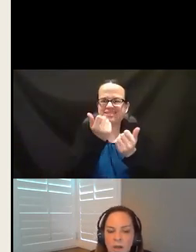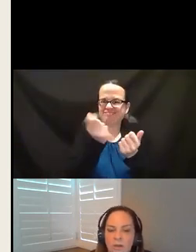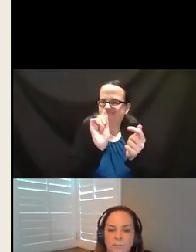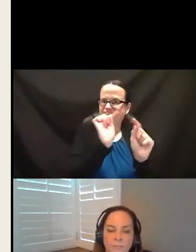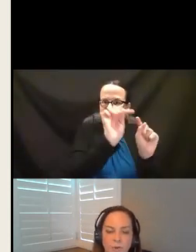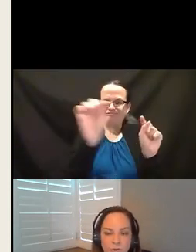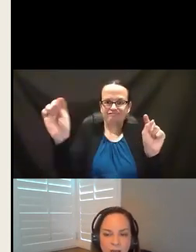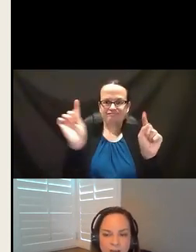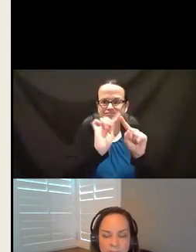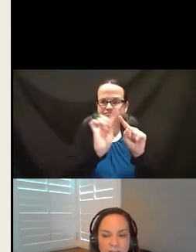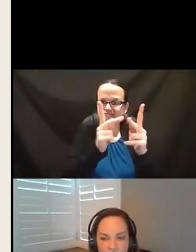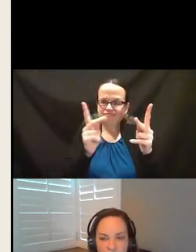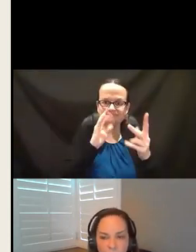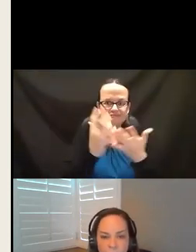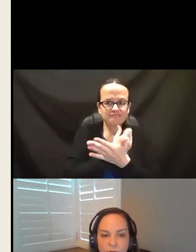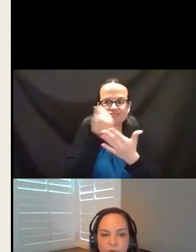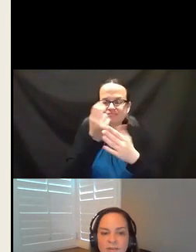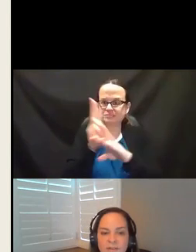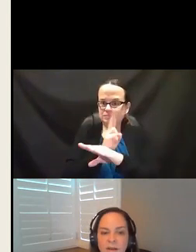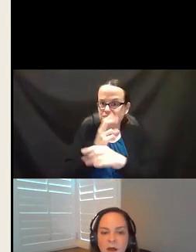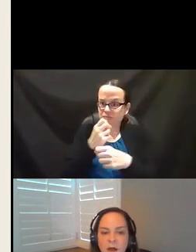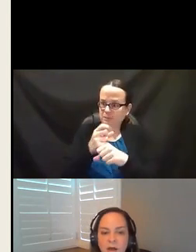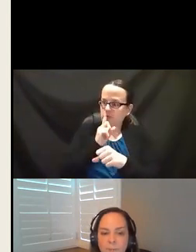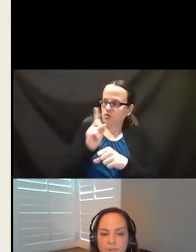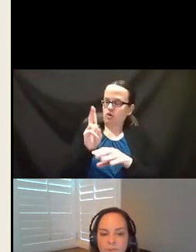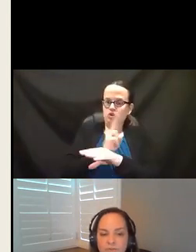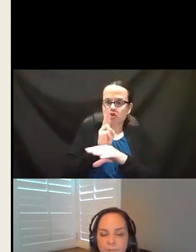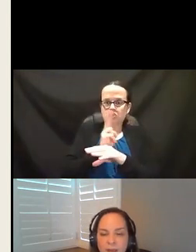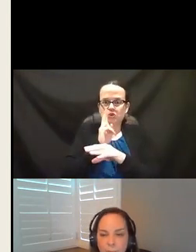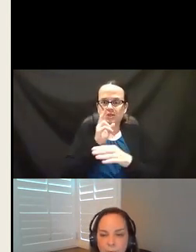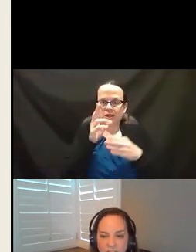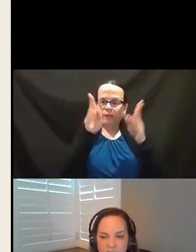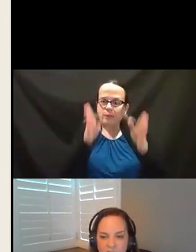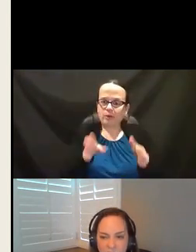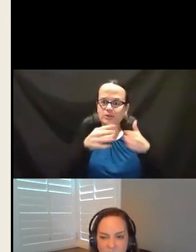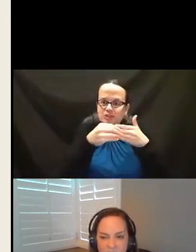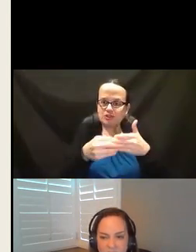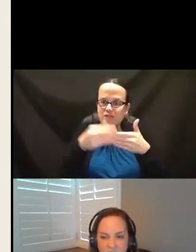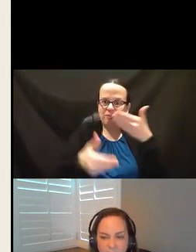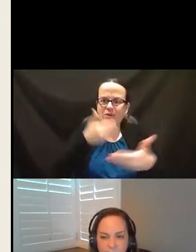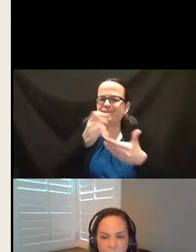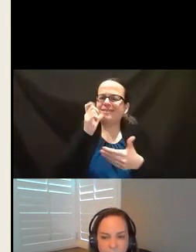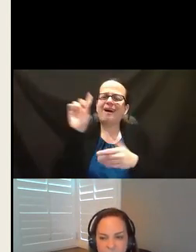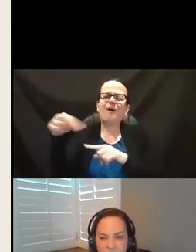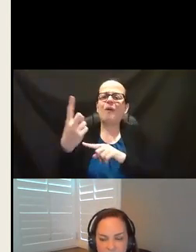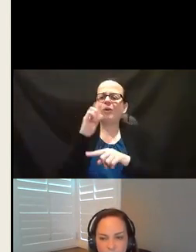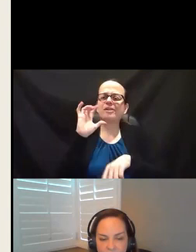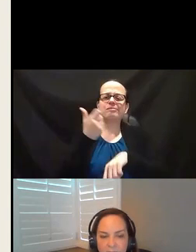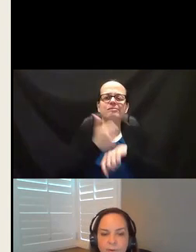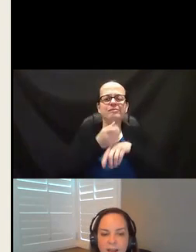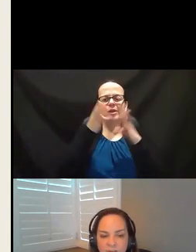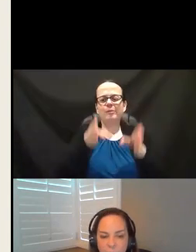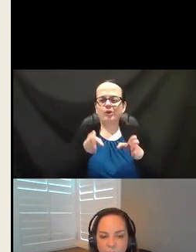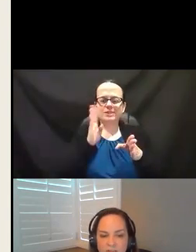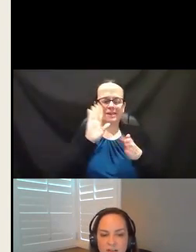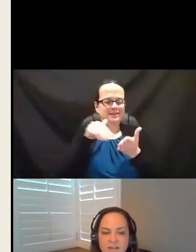utilize, make sure that we're utilizing the person-driven planning process, not just a person-centered plan,